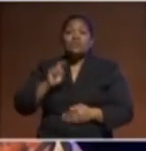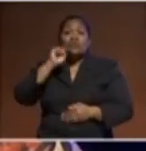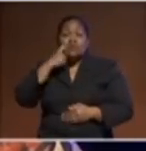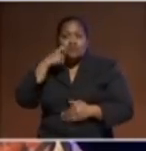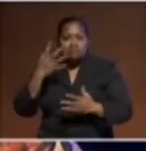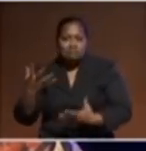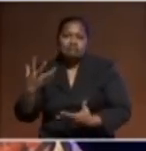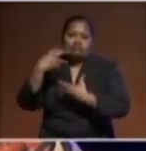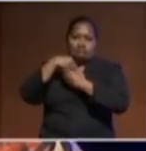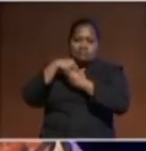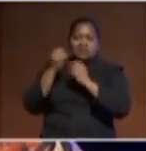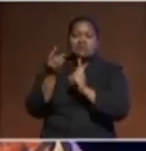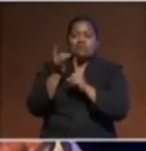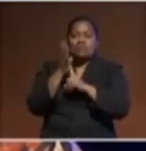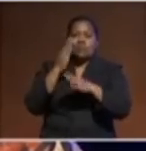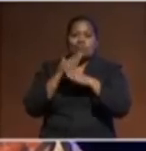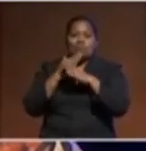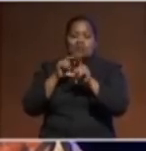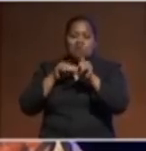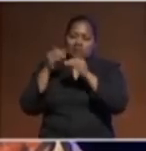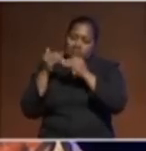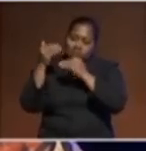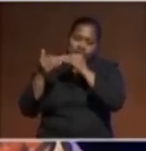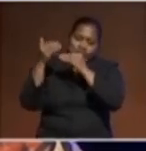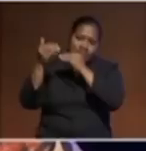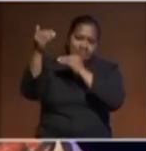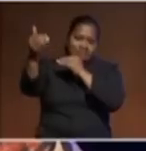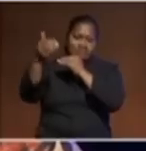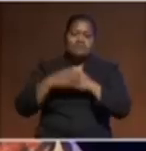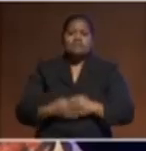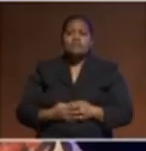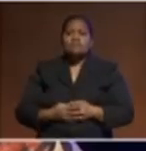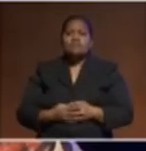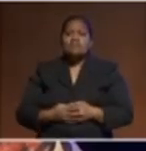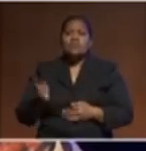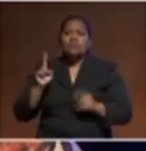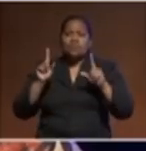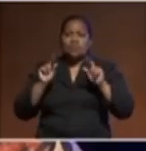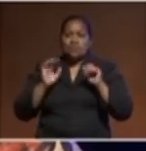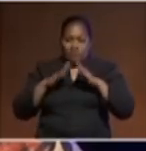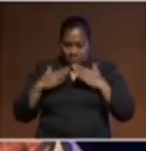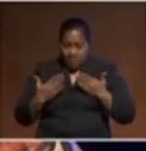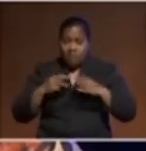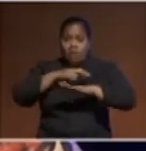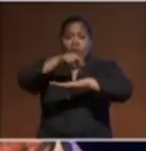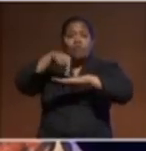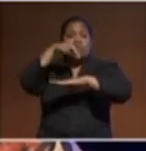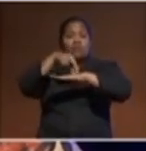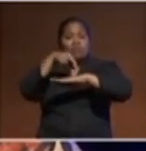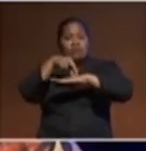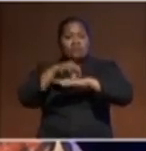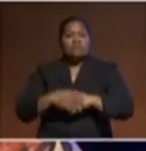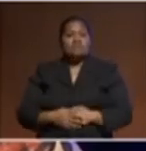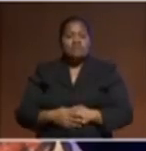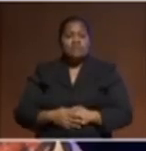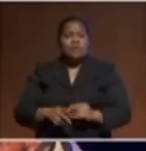in the years ahead. What do tomorrow's leaders need now from our region, political